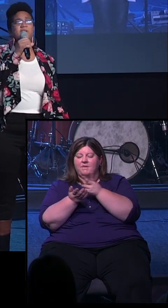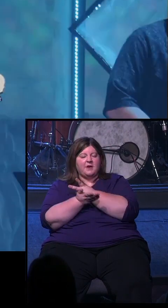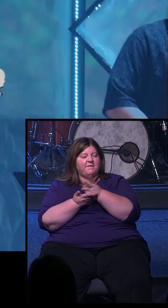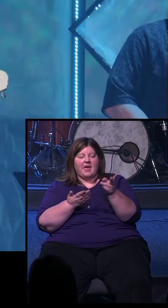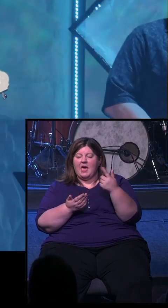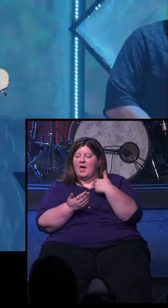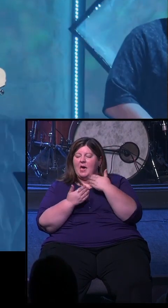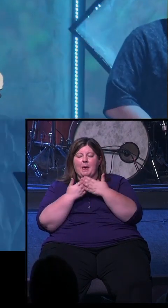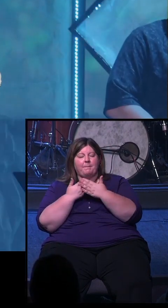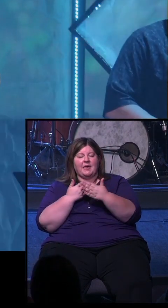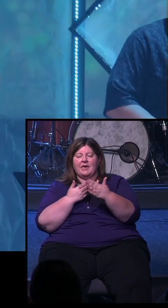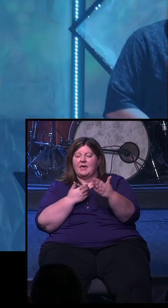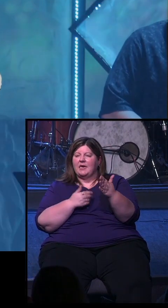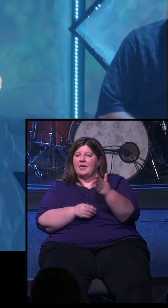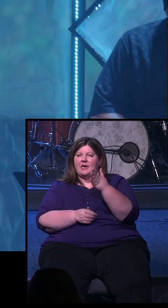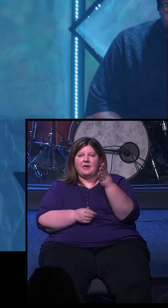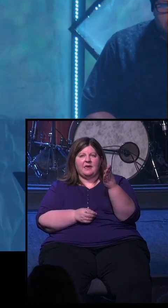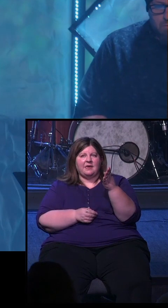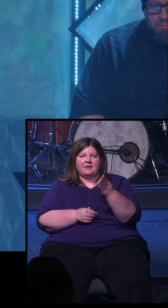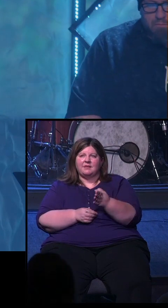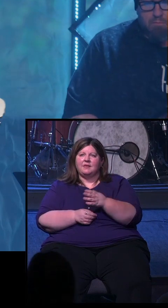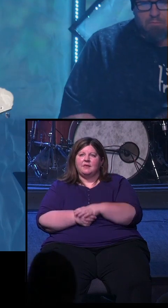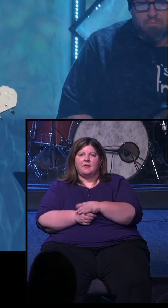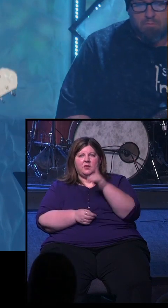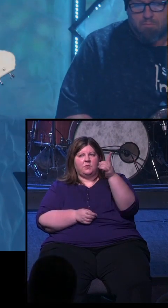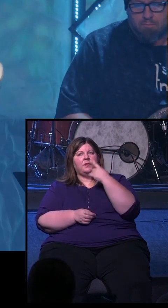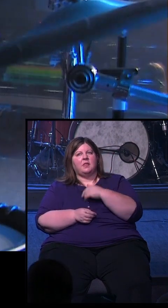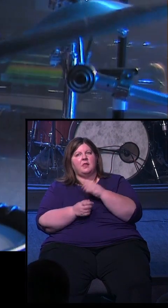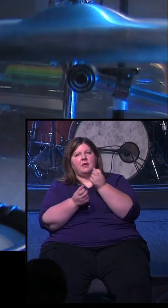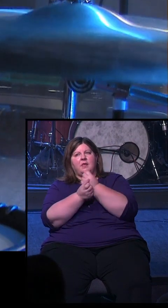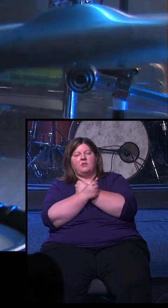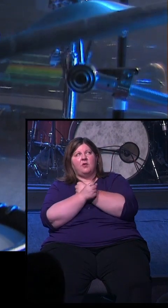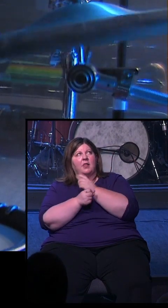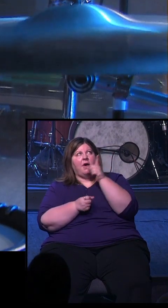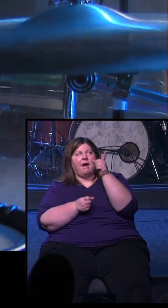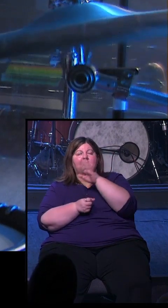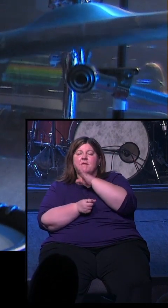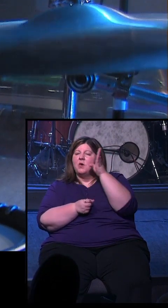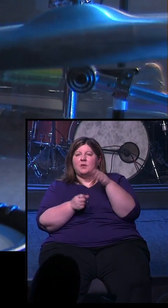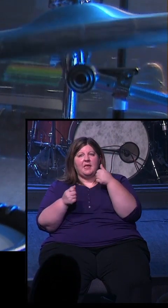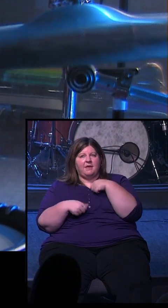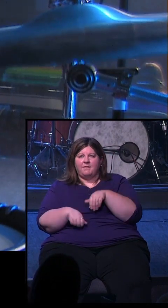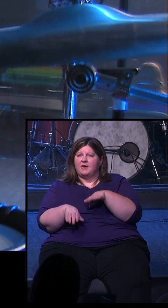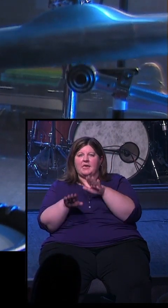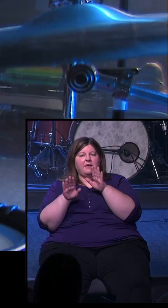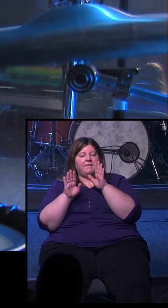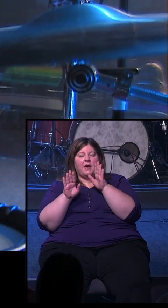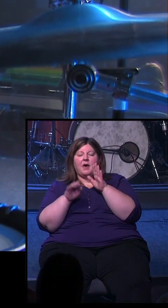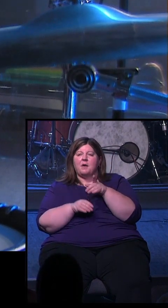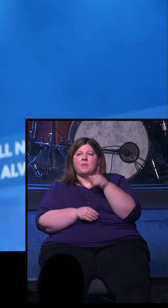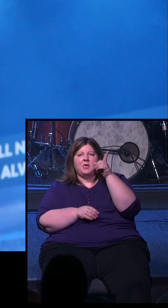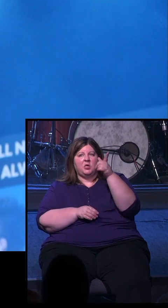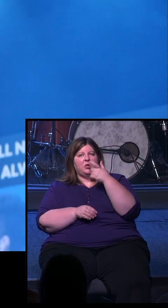never fail me. You said your love would never give